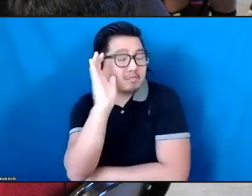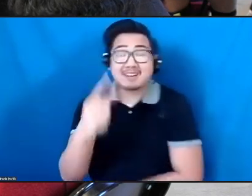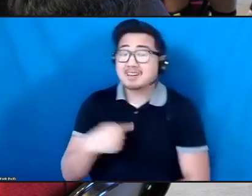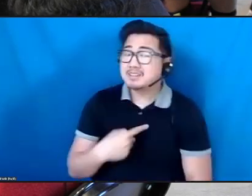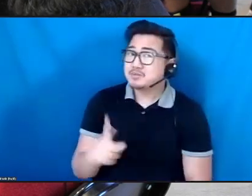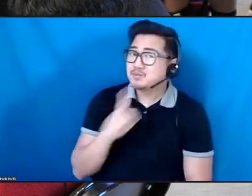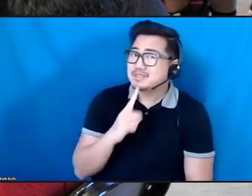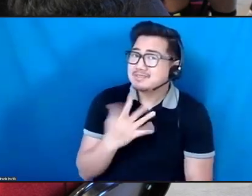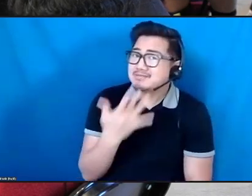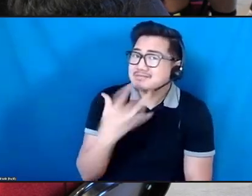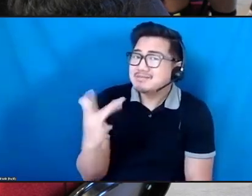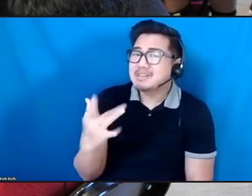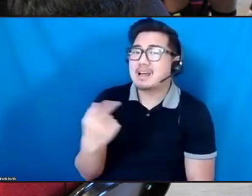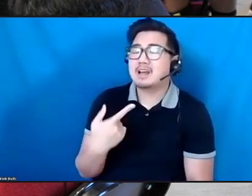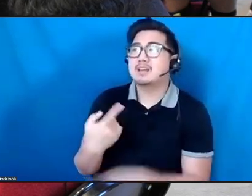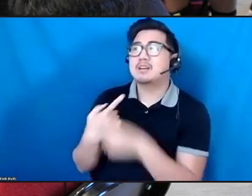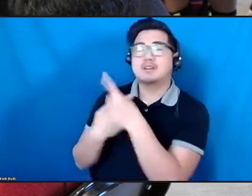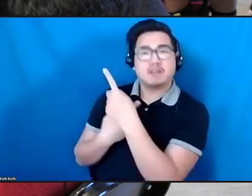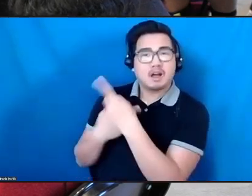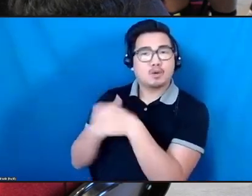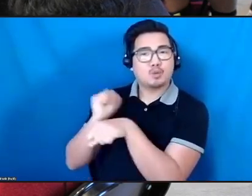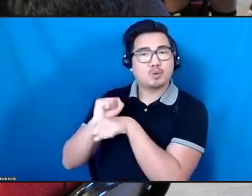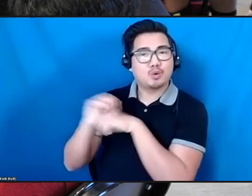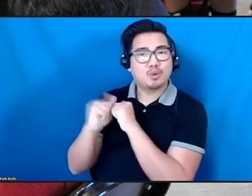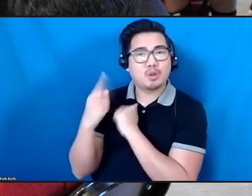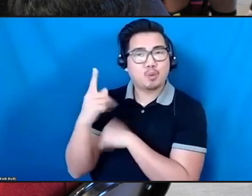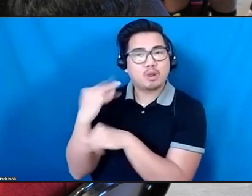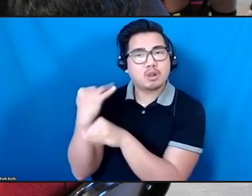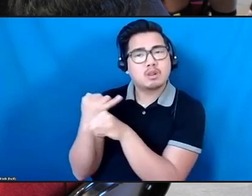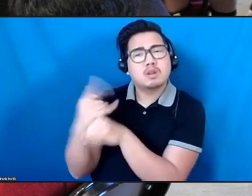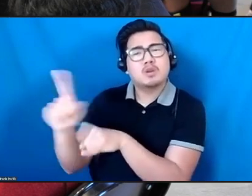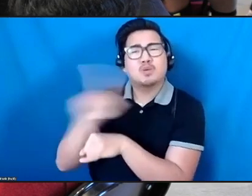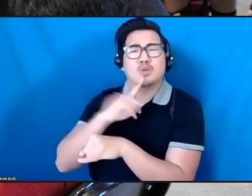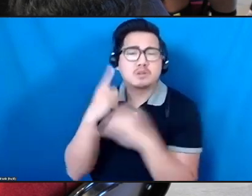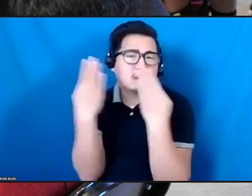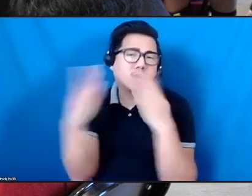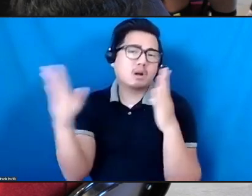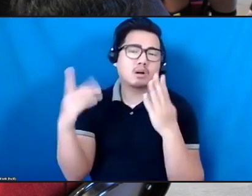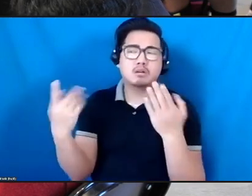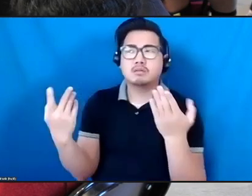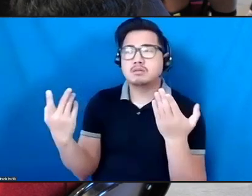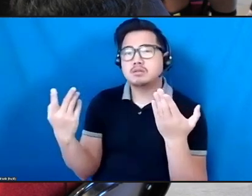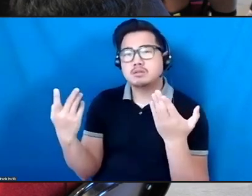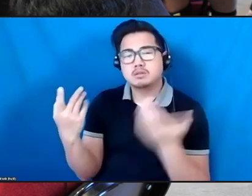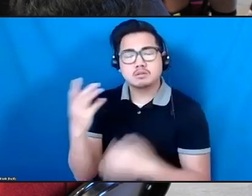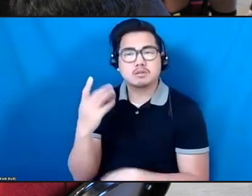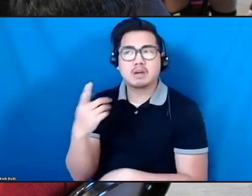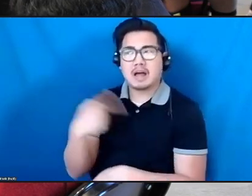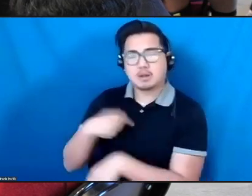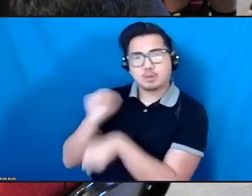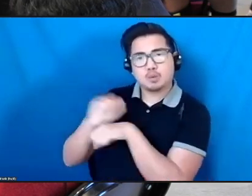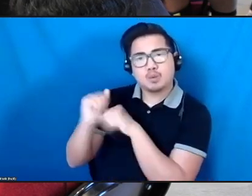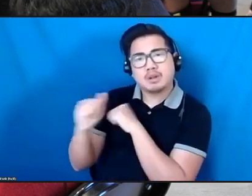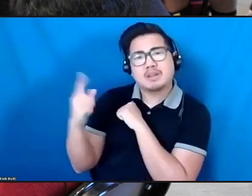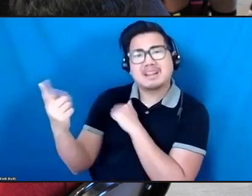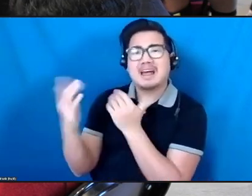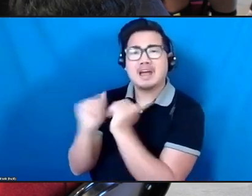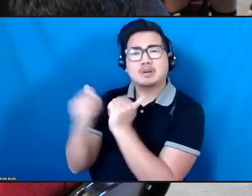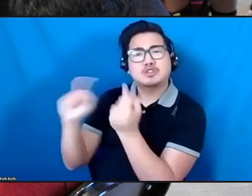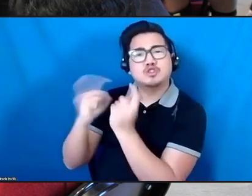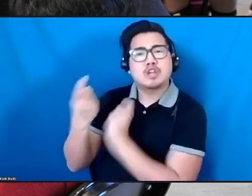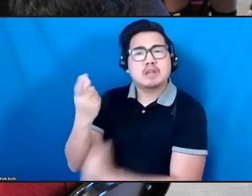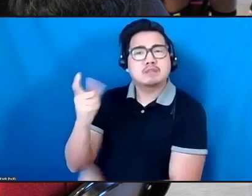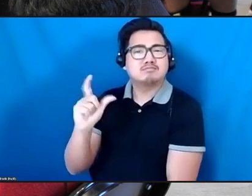Yerba Buena Center for the Arts where we just were, where they were open to me, you know, working with them on transforming their security practices